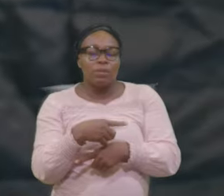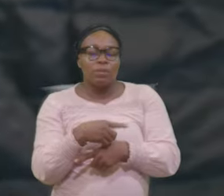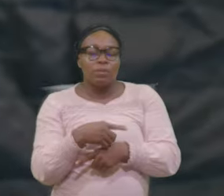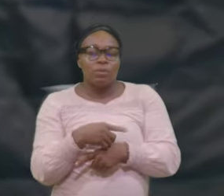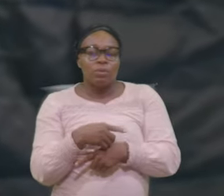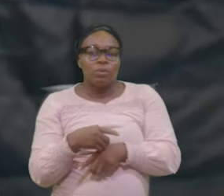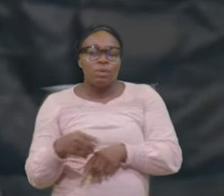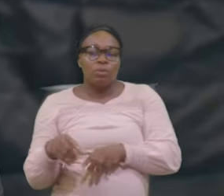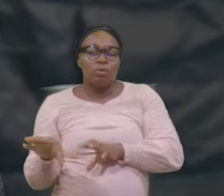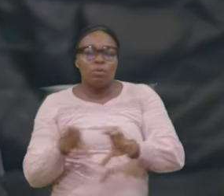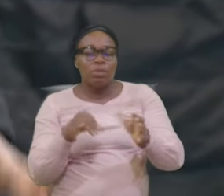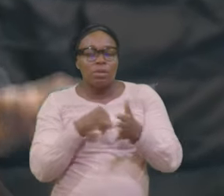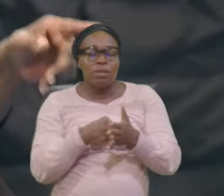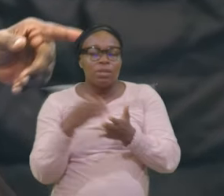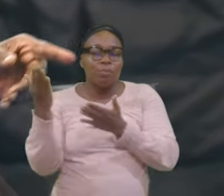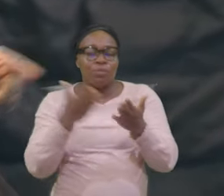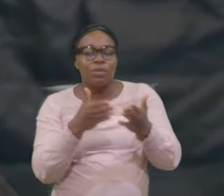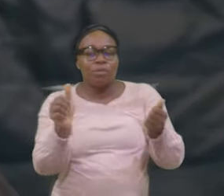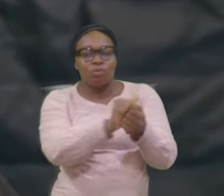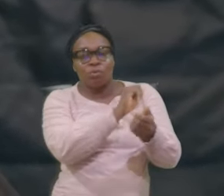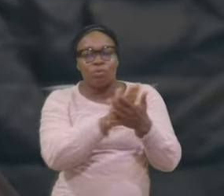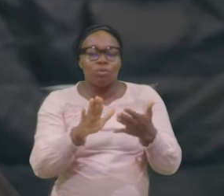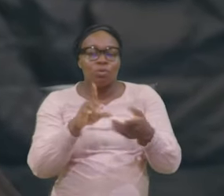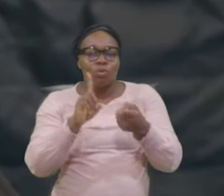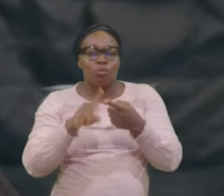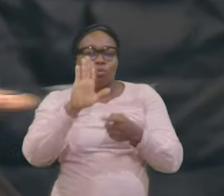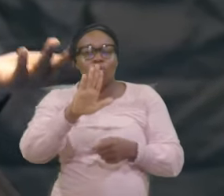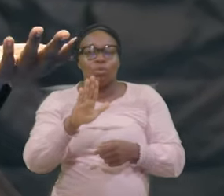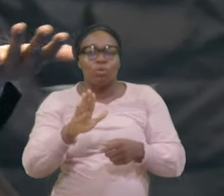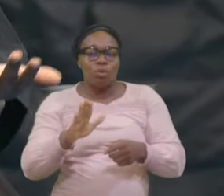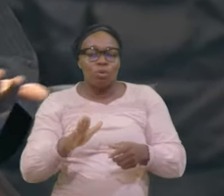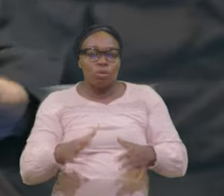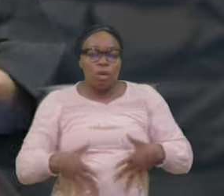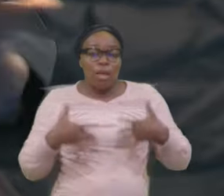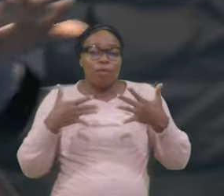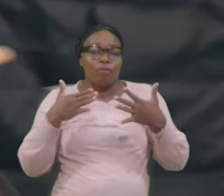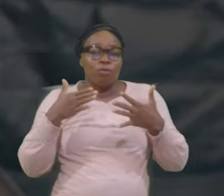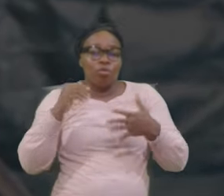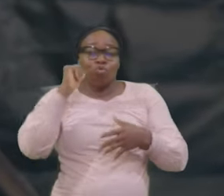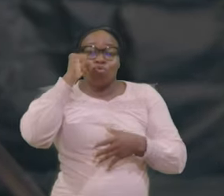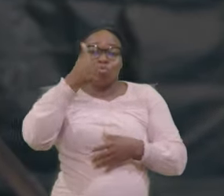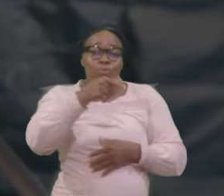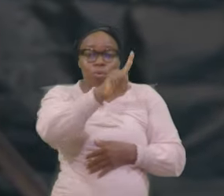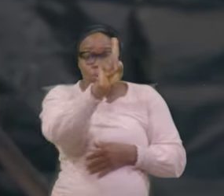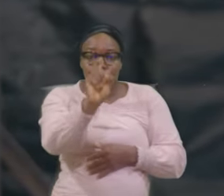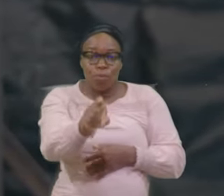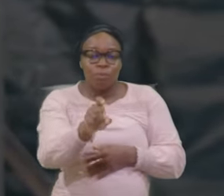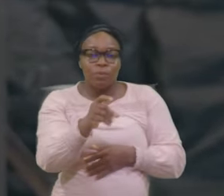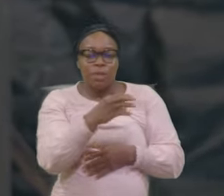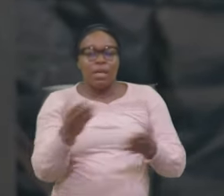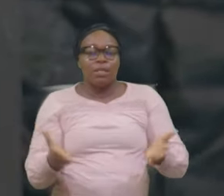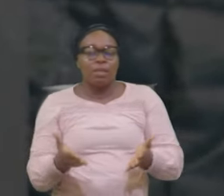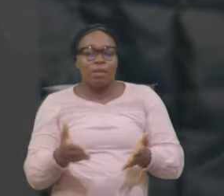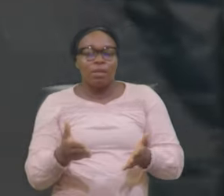ruin On your Life Tomorrow And then Here Am I Now I want To talk To